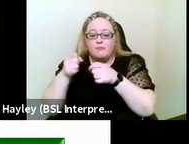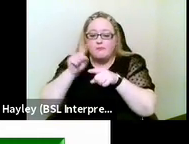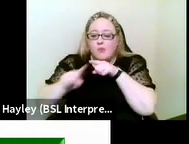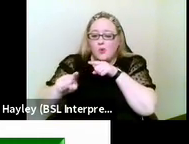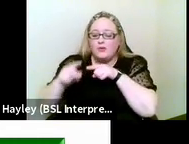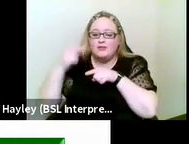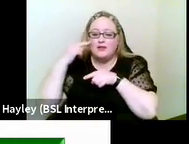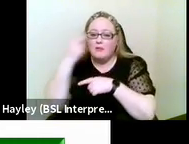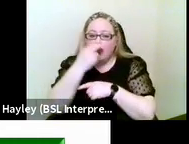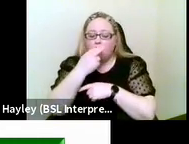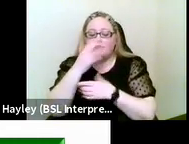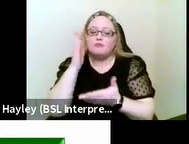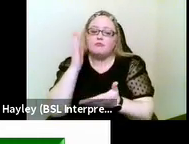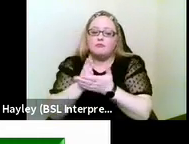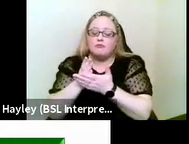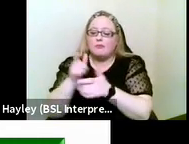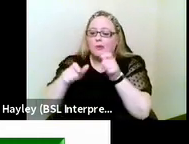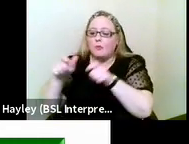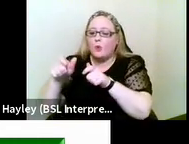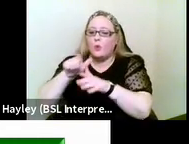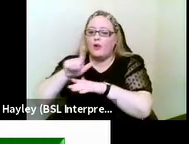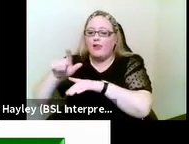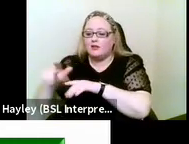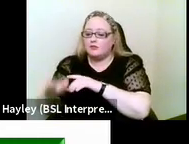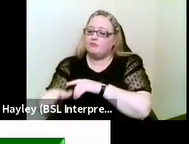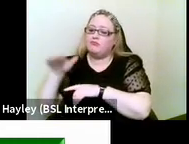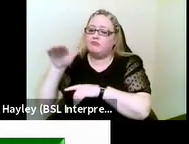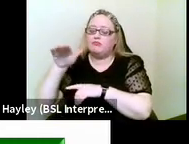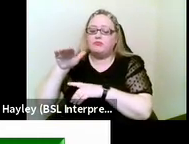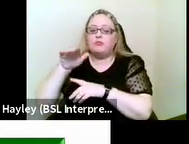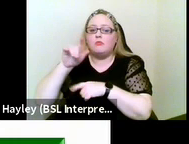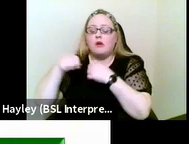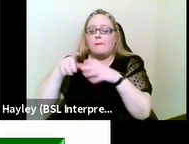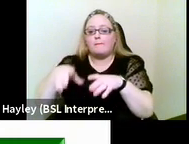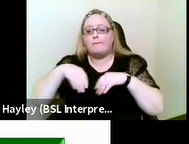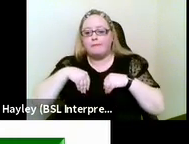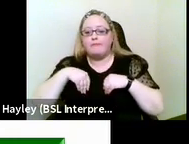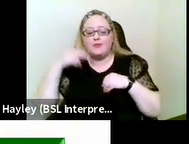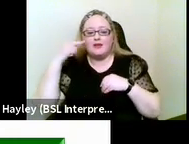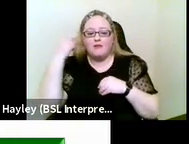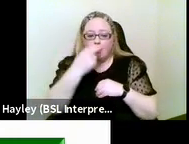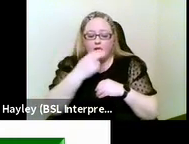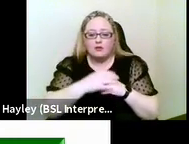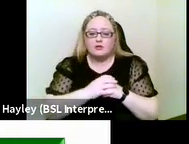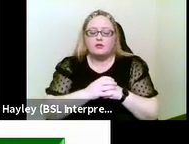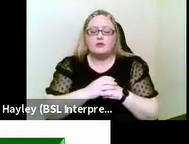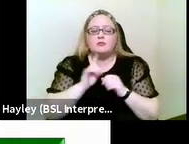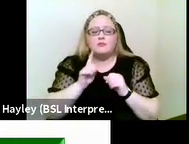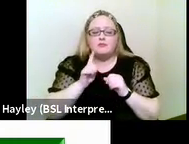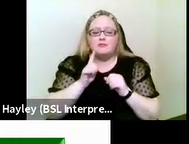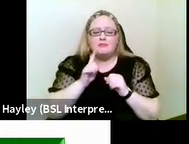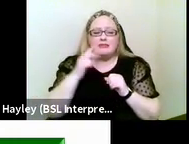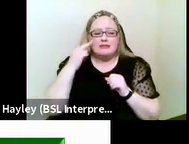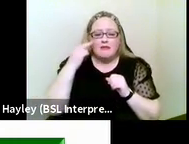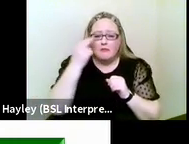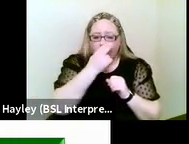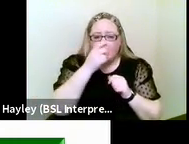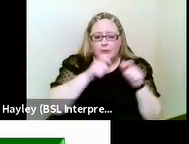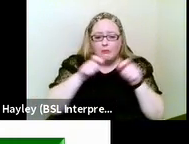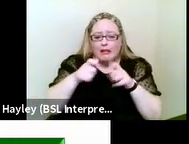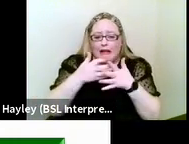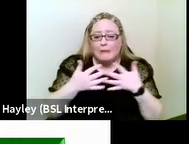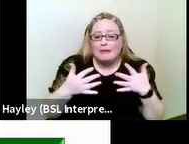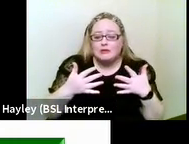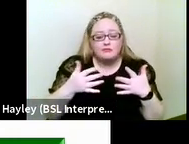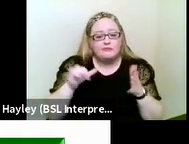the impairment later in life. But it's actually very difficult for us to determine how many deafblind people there are,